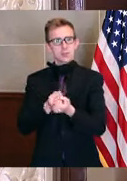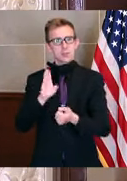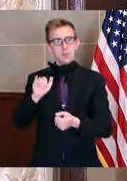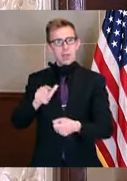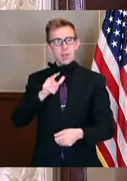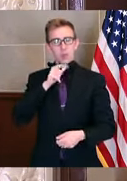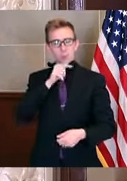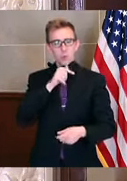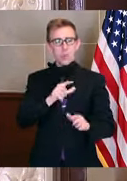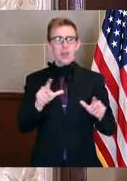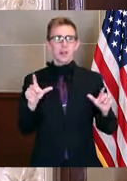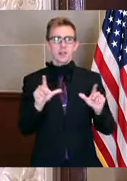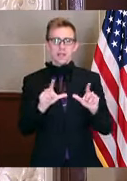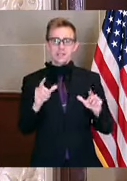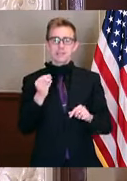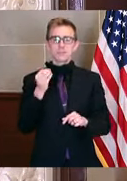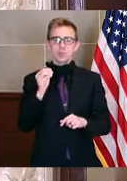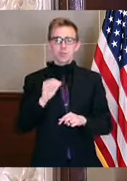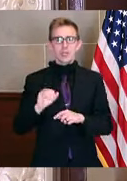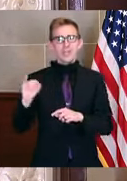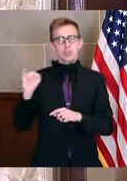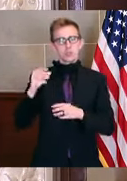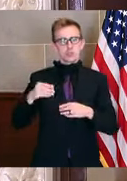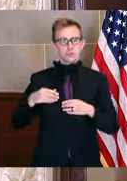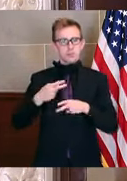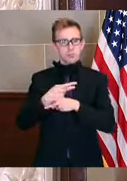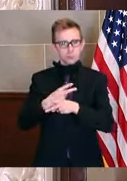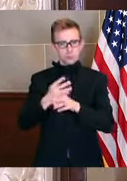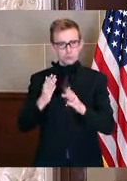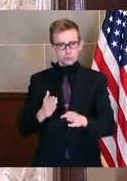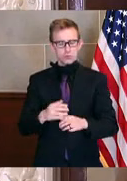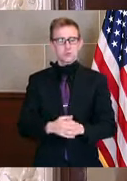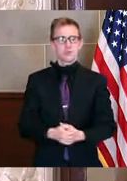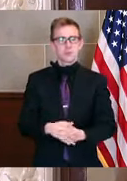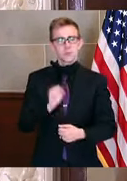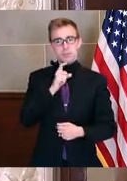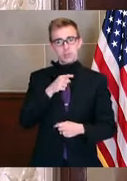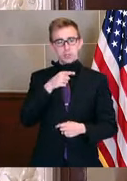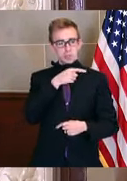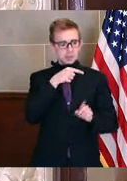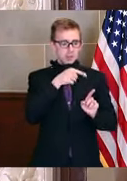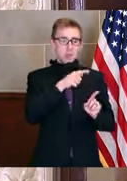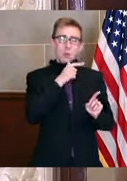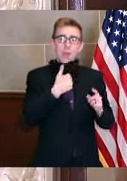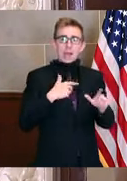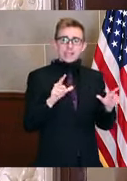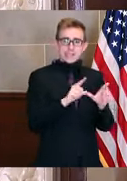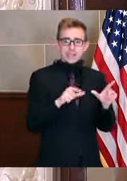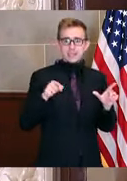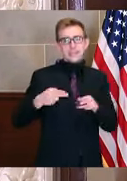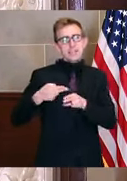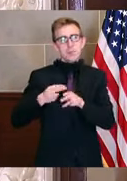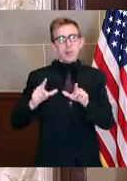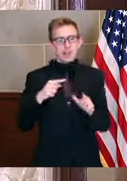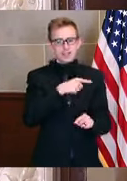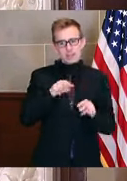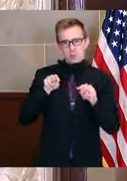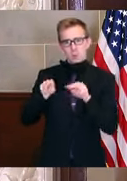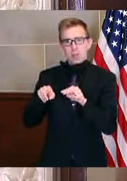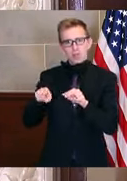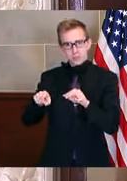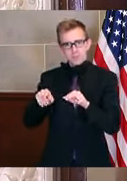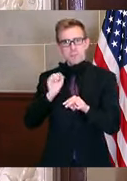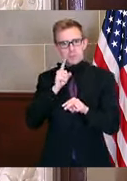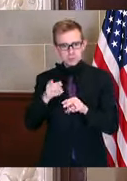licensed Missouri insurance producer ensuring that their work is being reviewed and consumers are adequately protected.